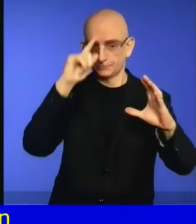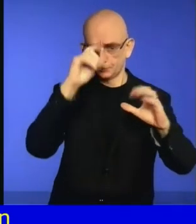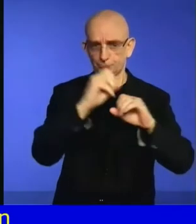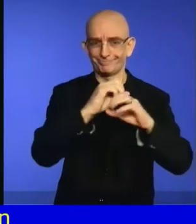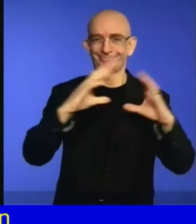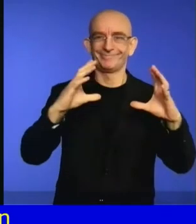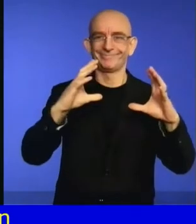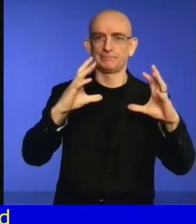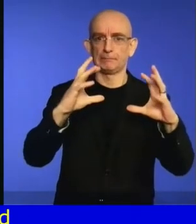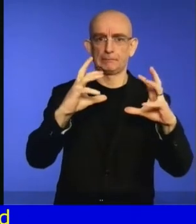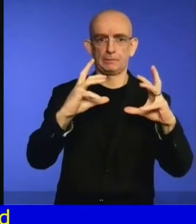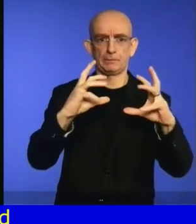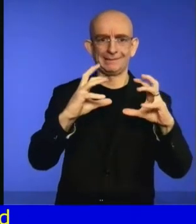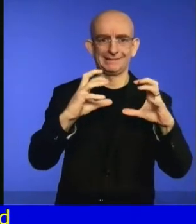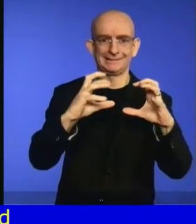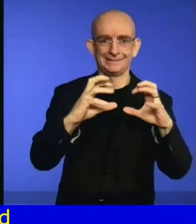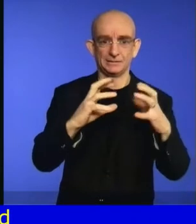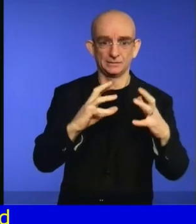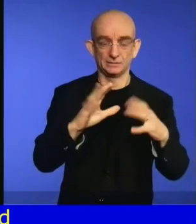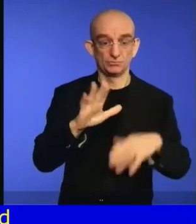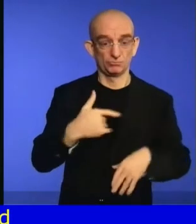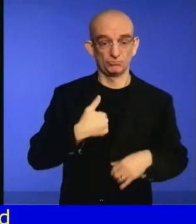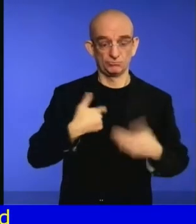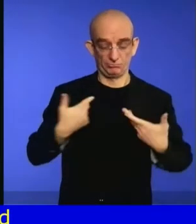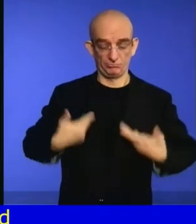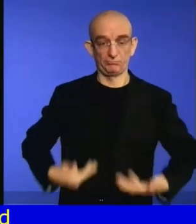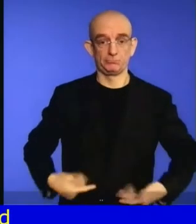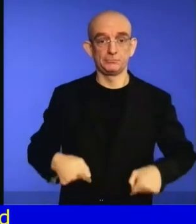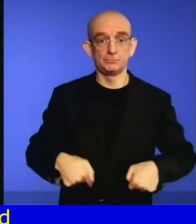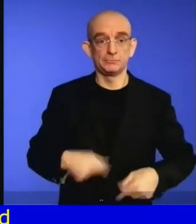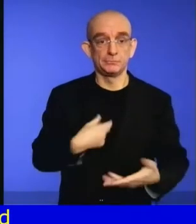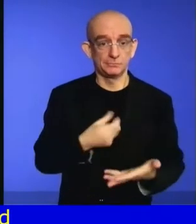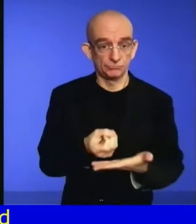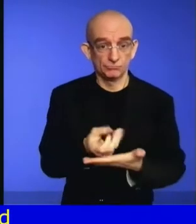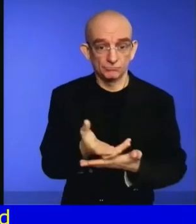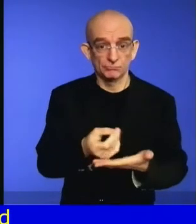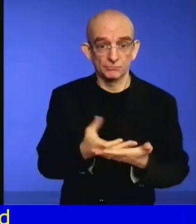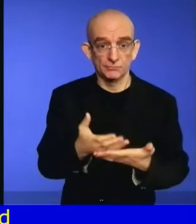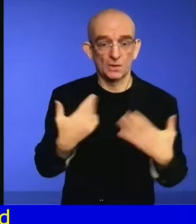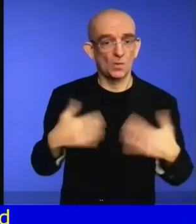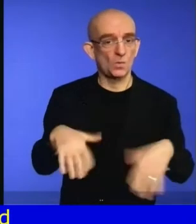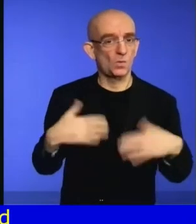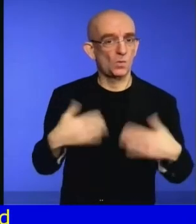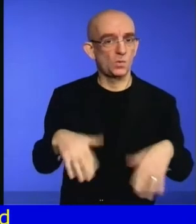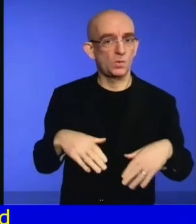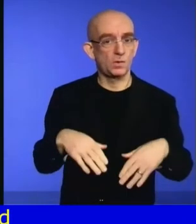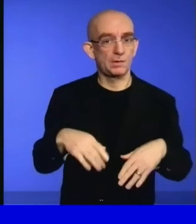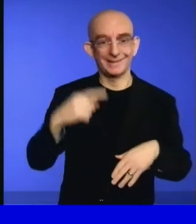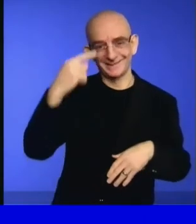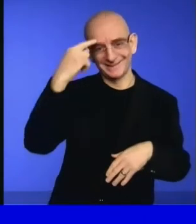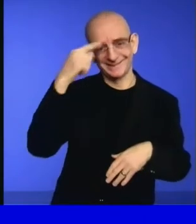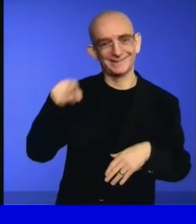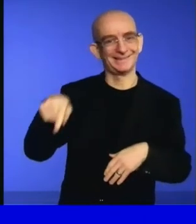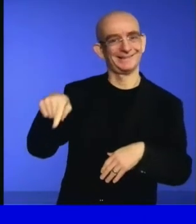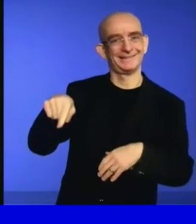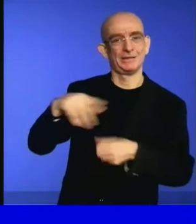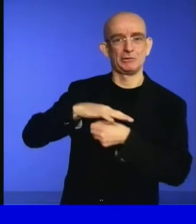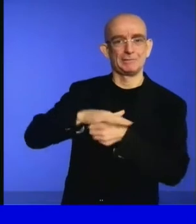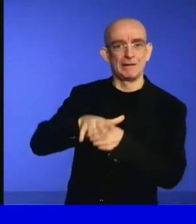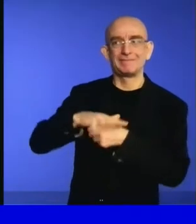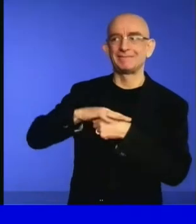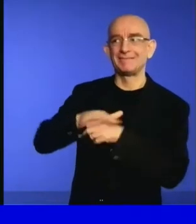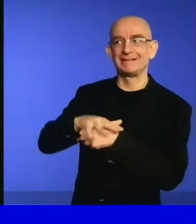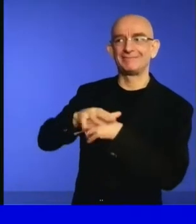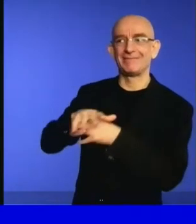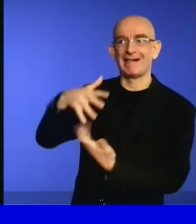COVID-19. COVID-19 has disproportionately killed person with disability